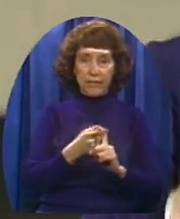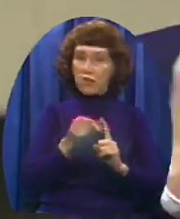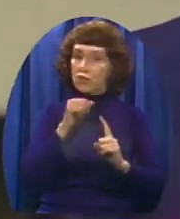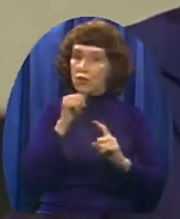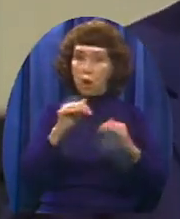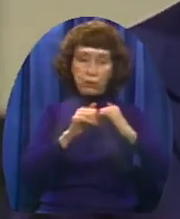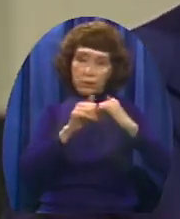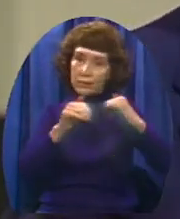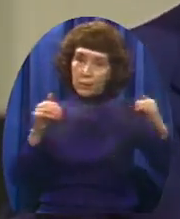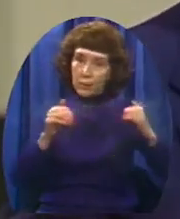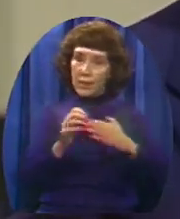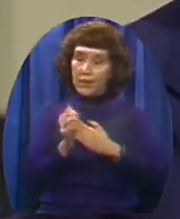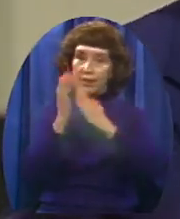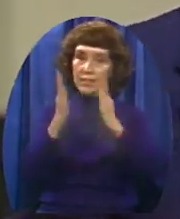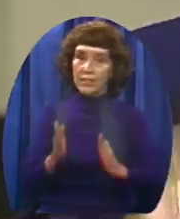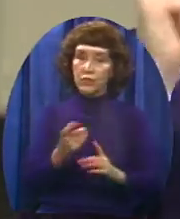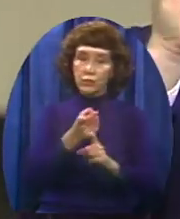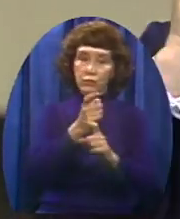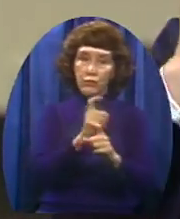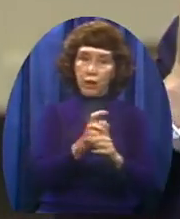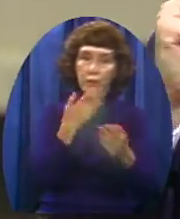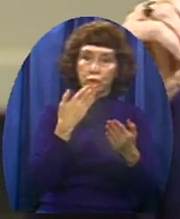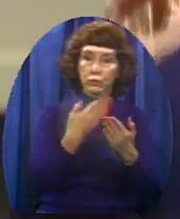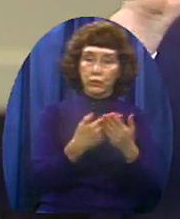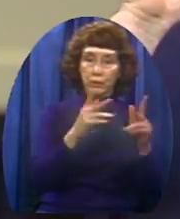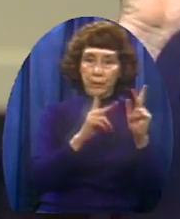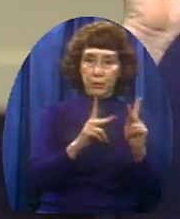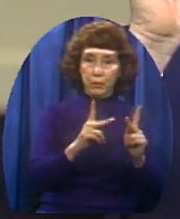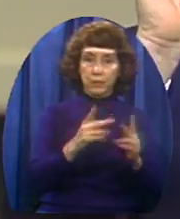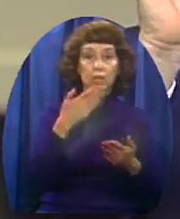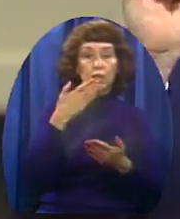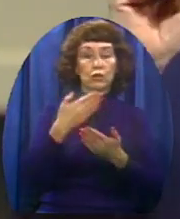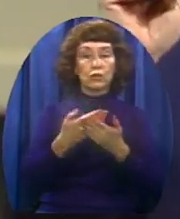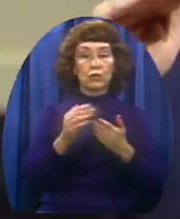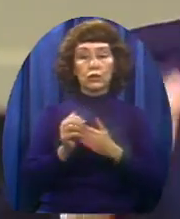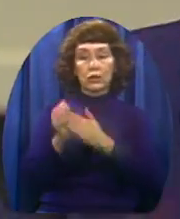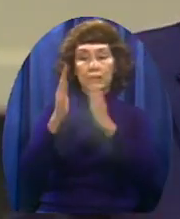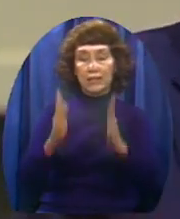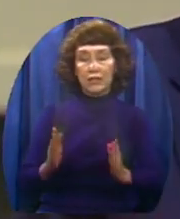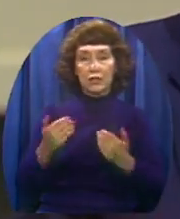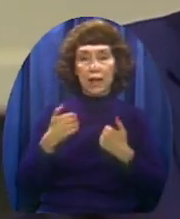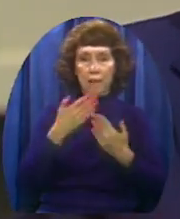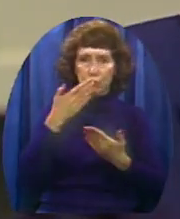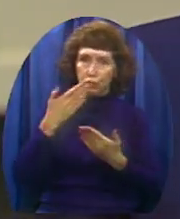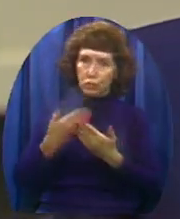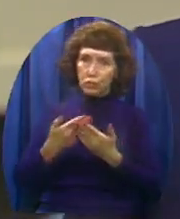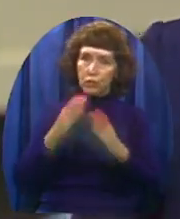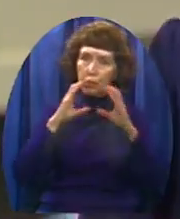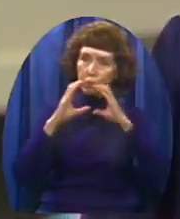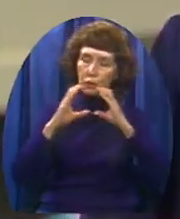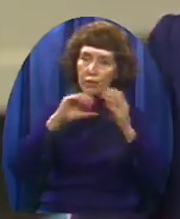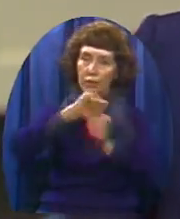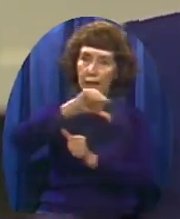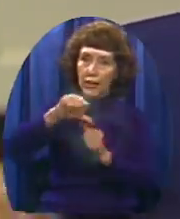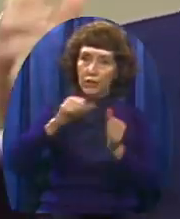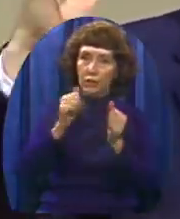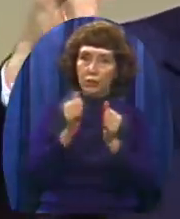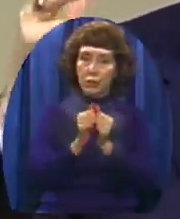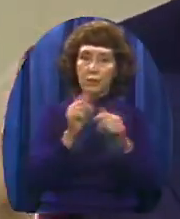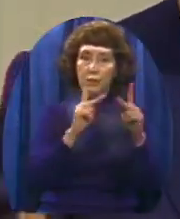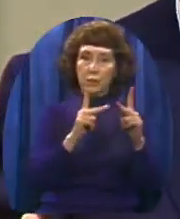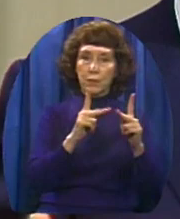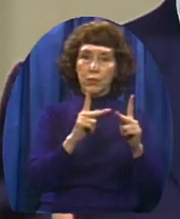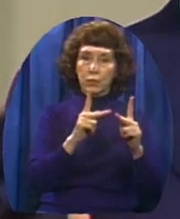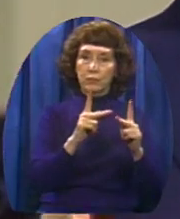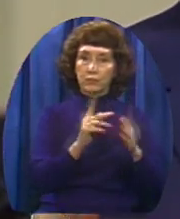By bad people A good leader has good communications With the people whom he leads He knows